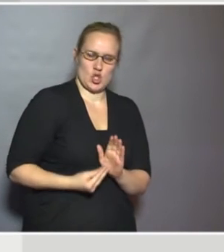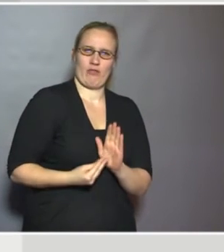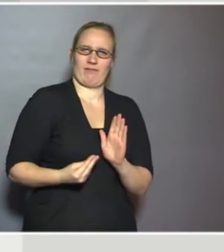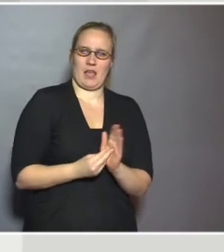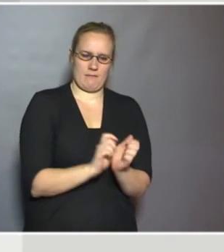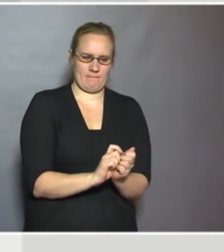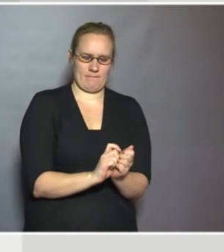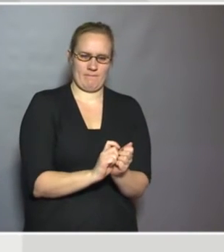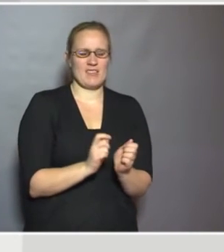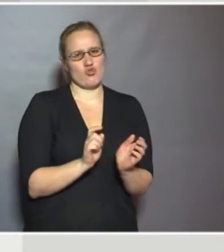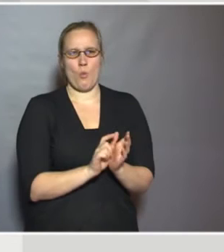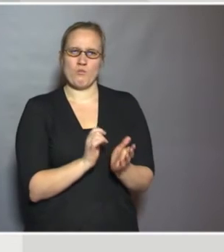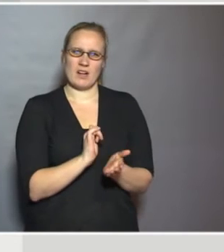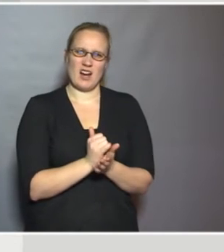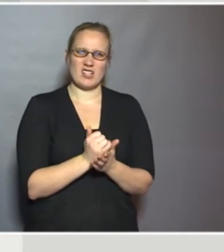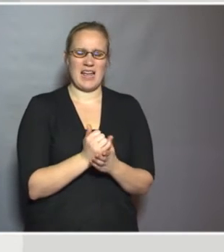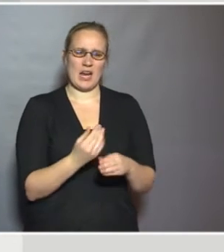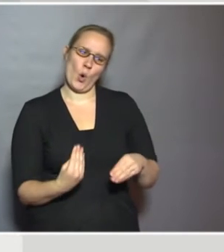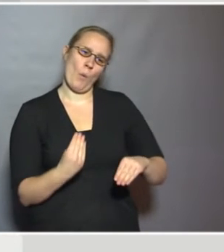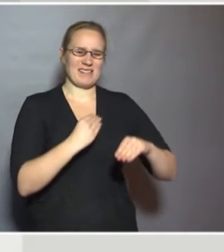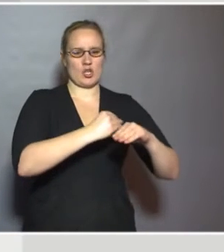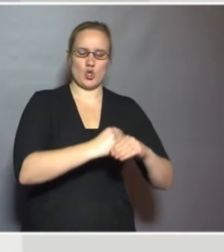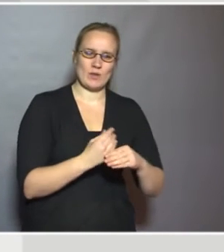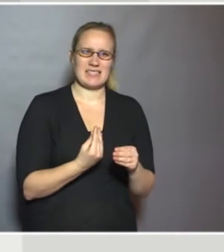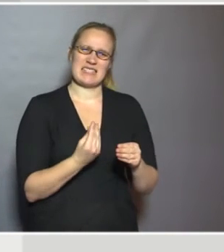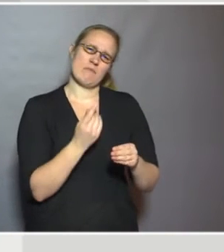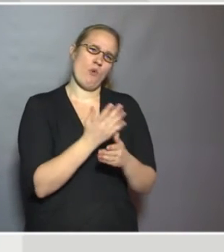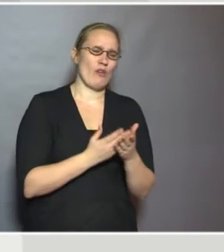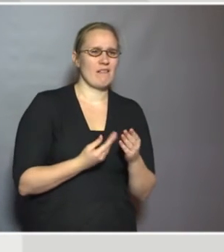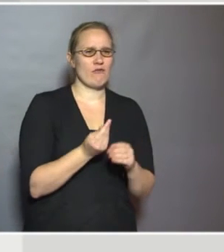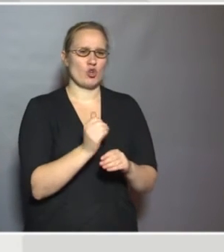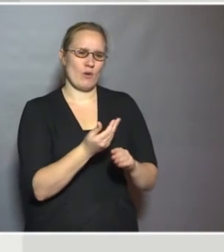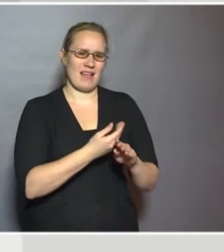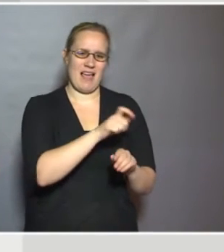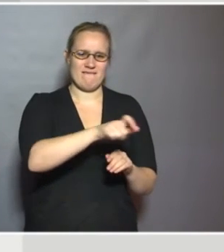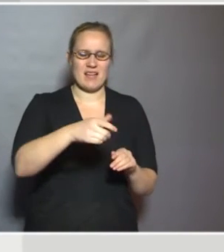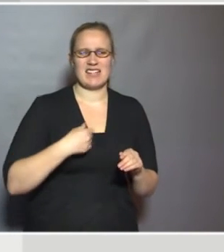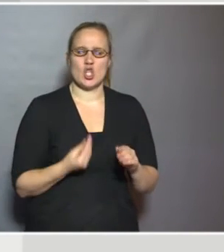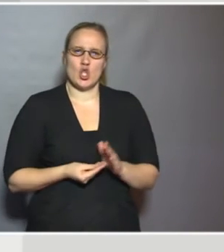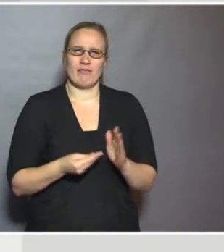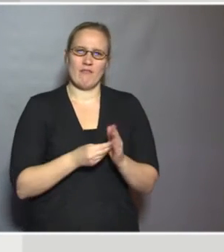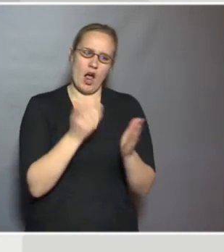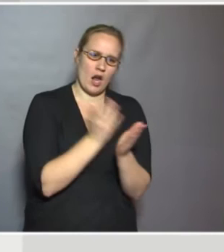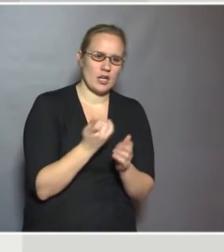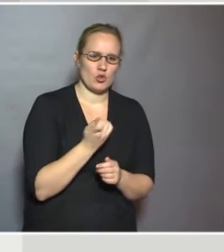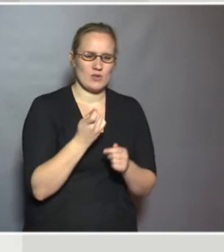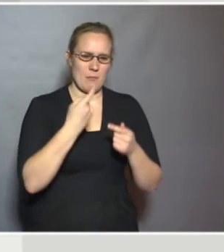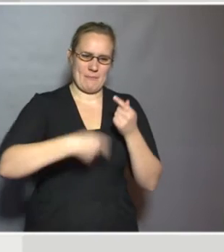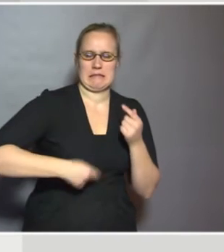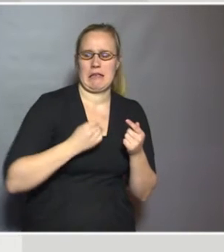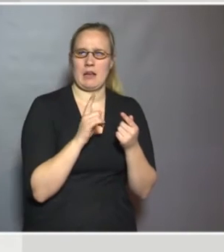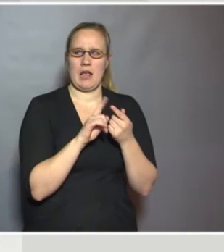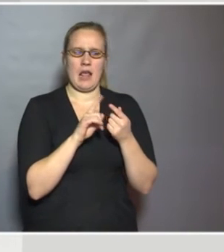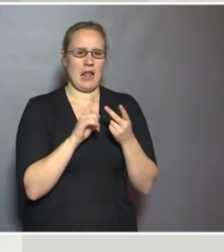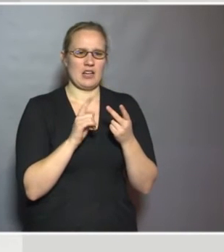which is maybe a compensatory approach for some learners. It's giving support for something which was missing and